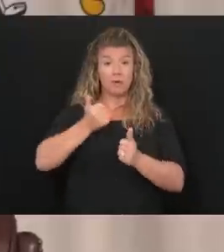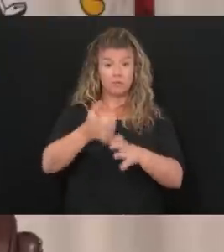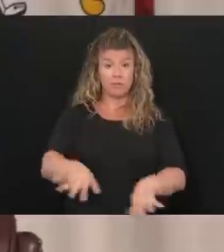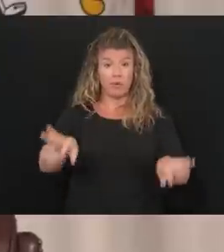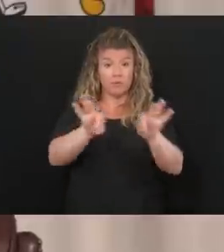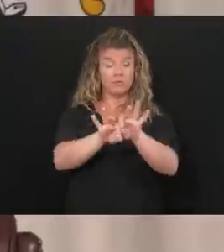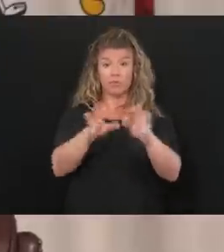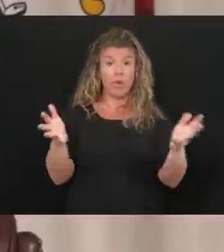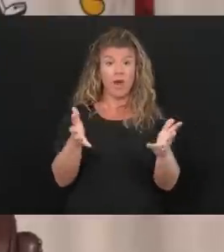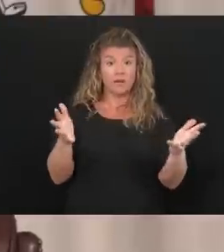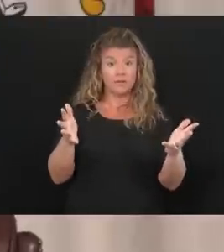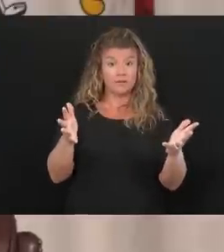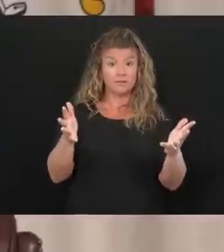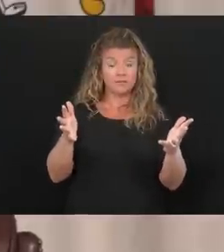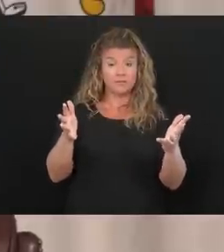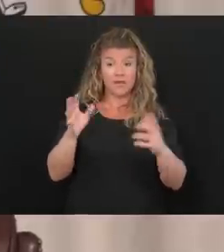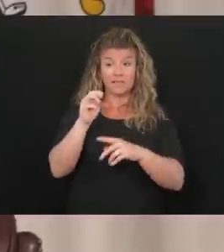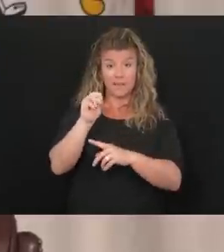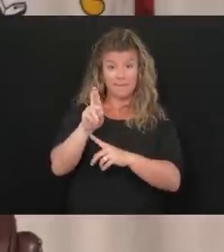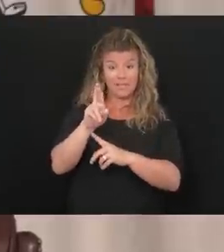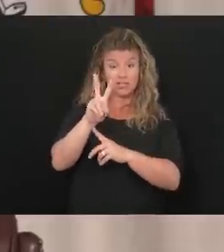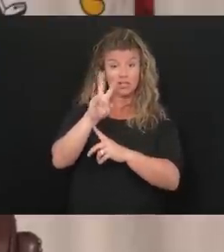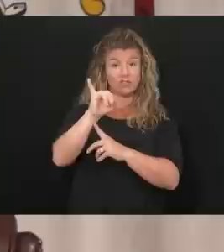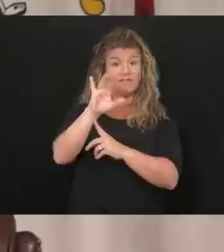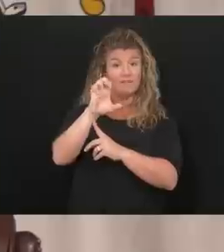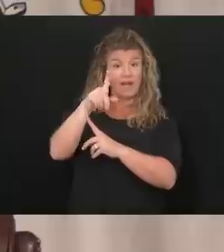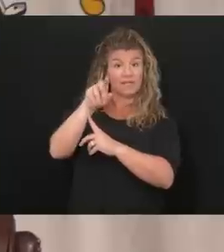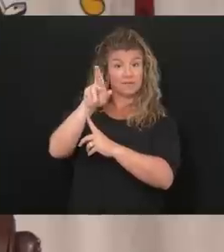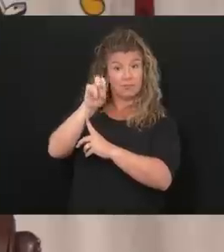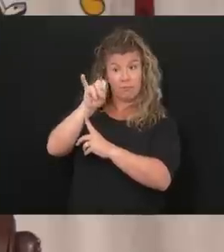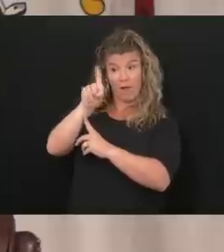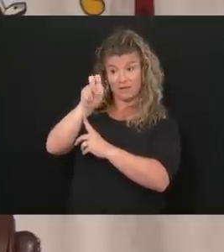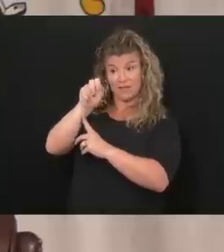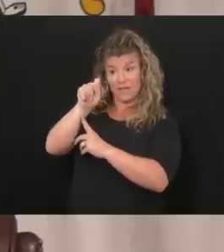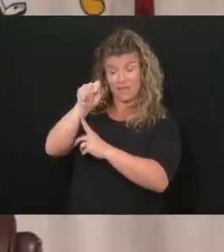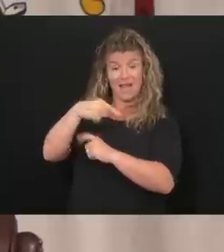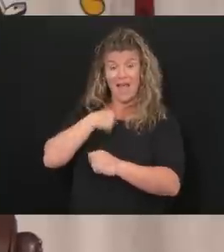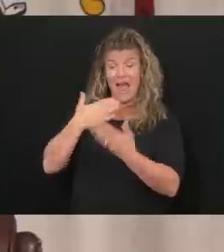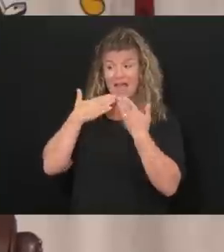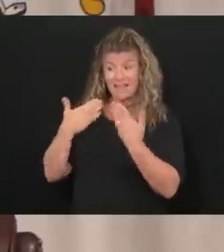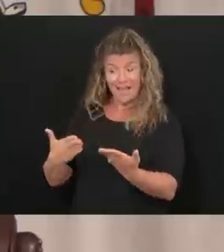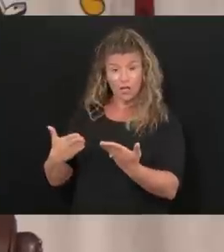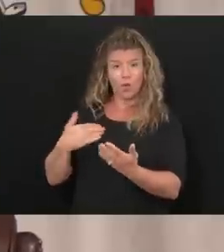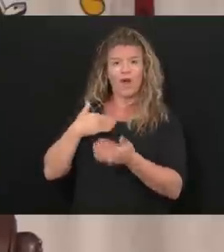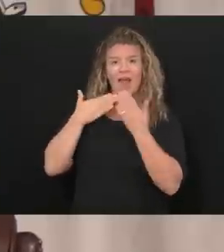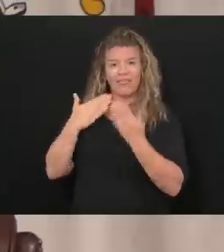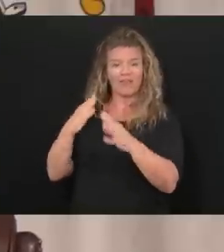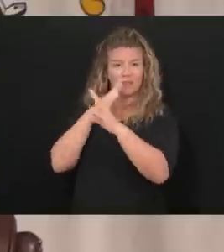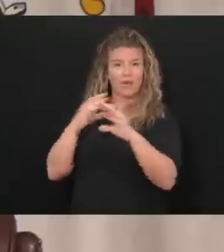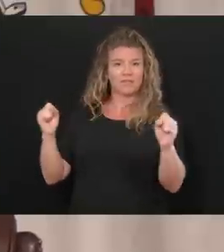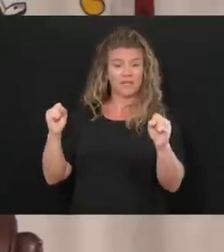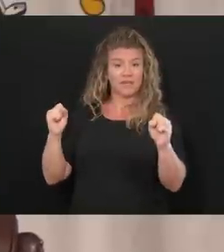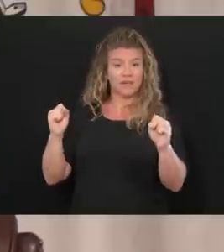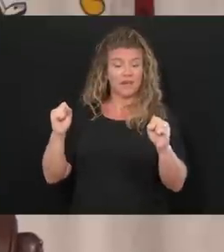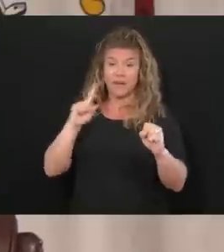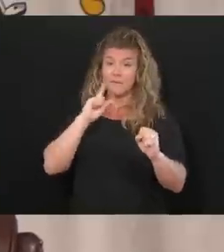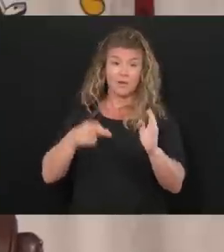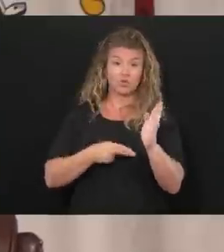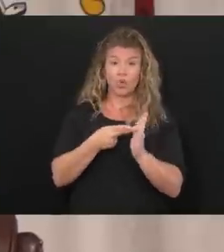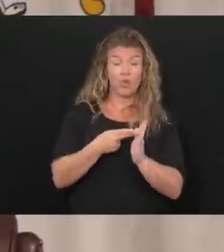Mr. Vice President, I thank you and I thank the President, but truly,